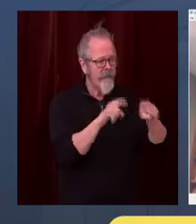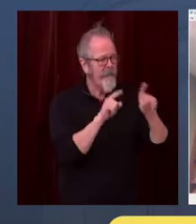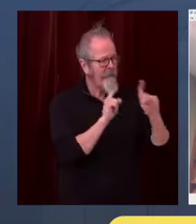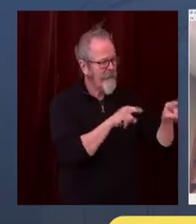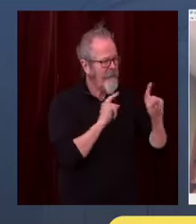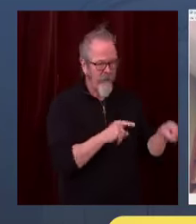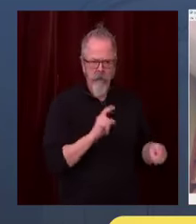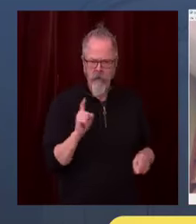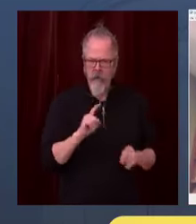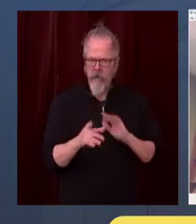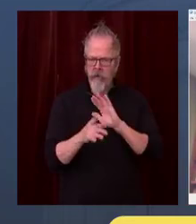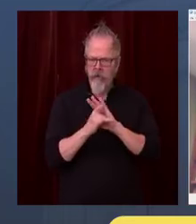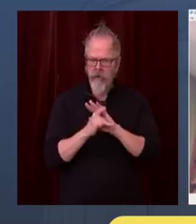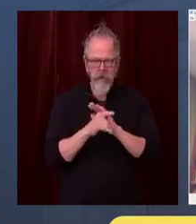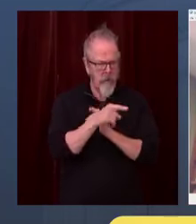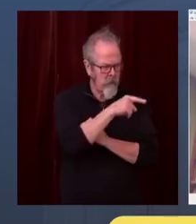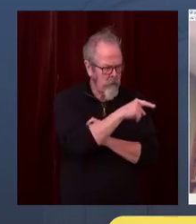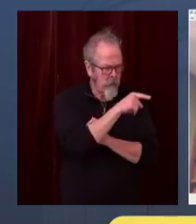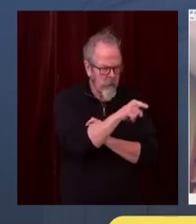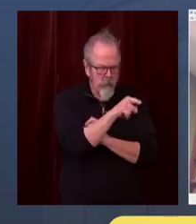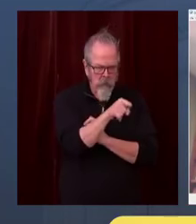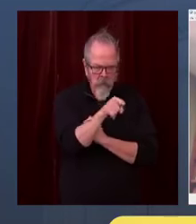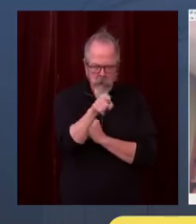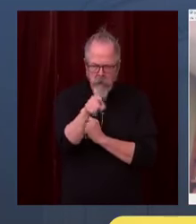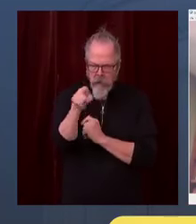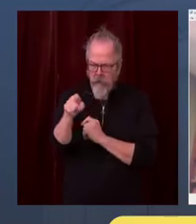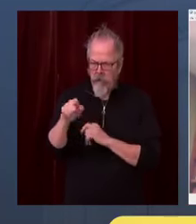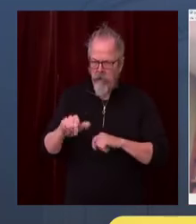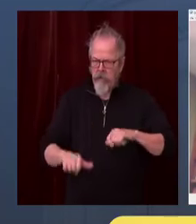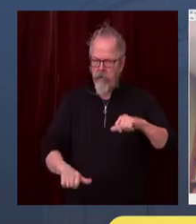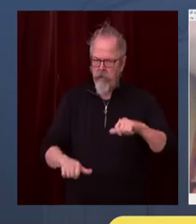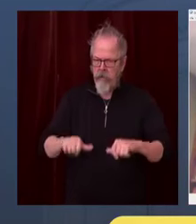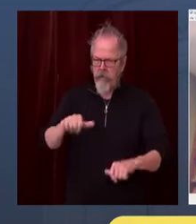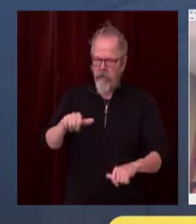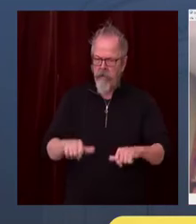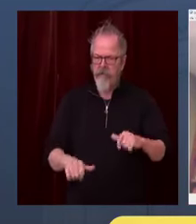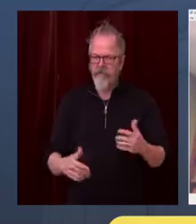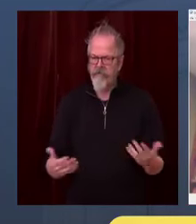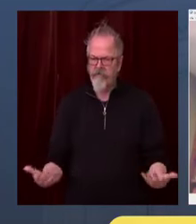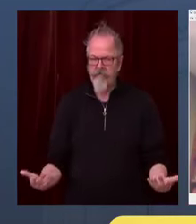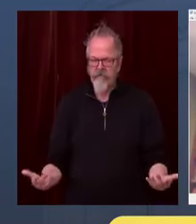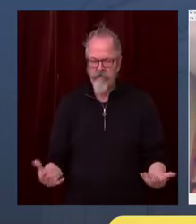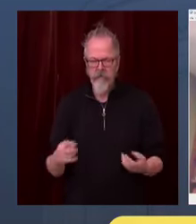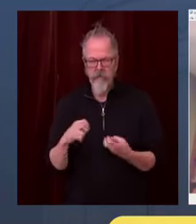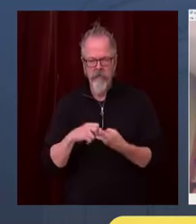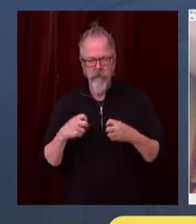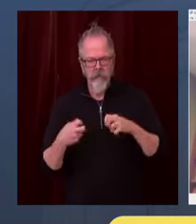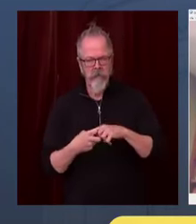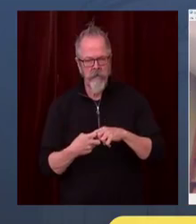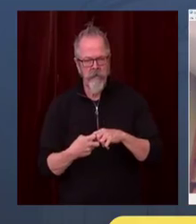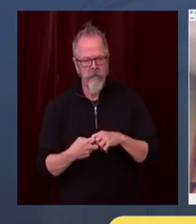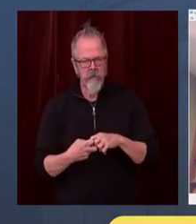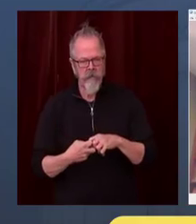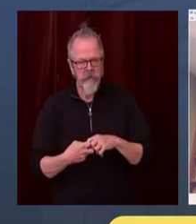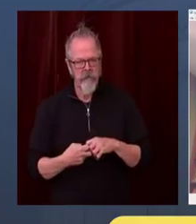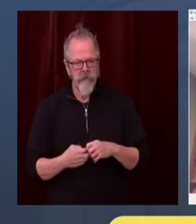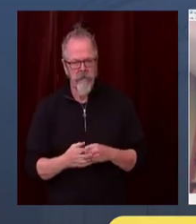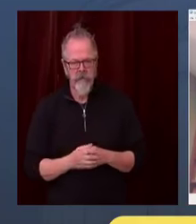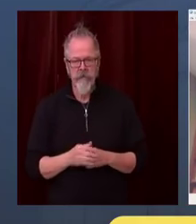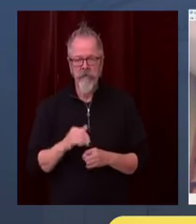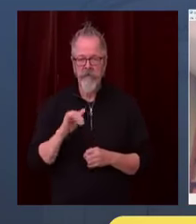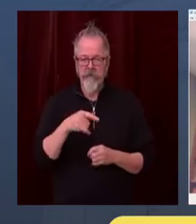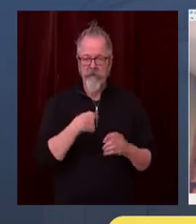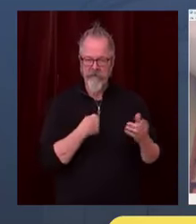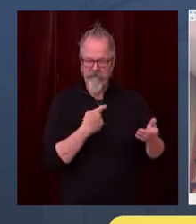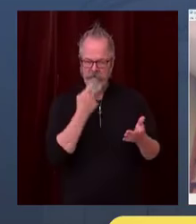of these outbreaks. So with limited data on where transmission is occurring in Washington, we also rely on the science